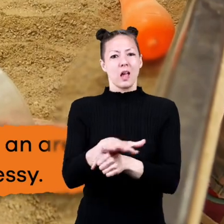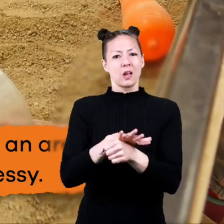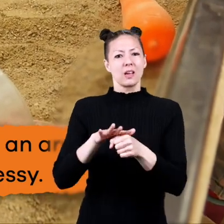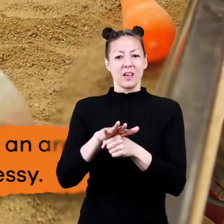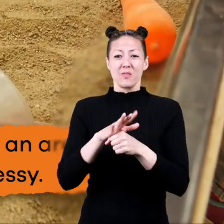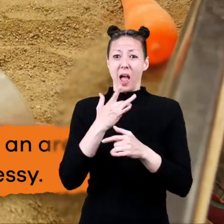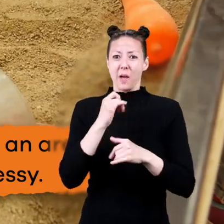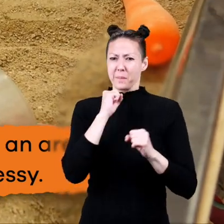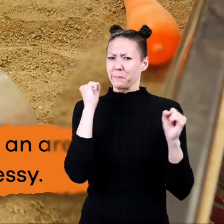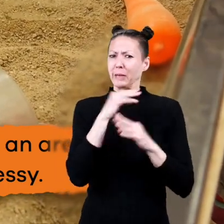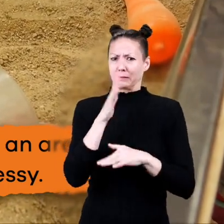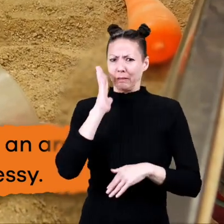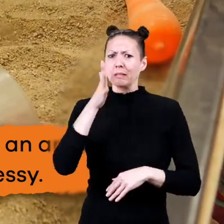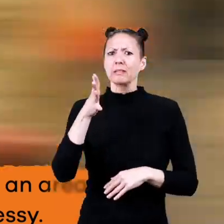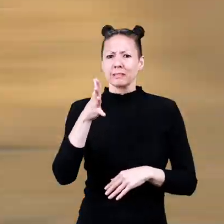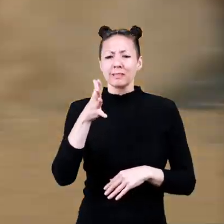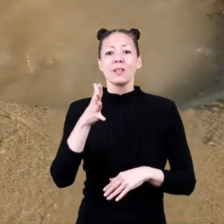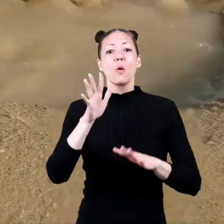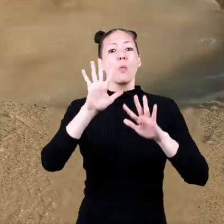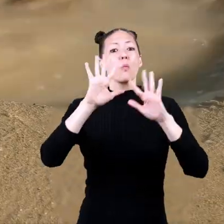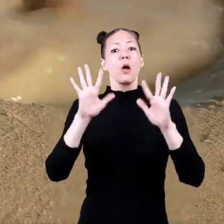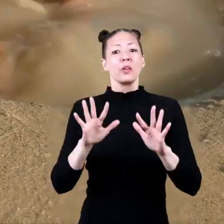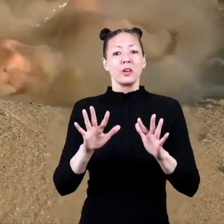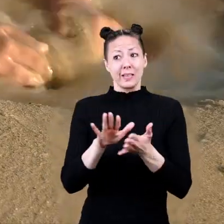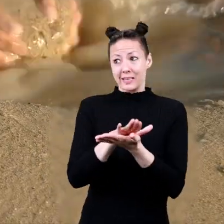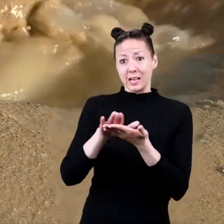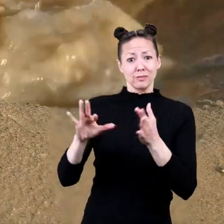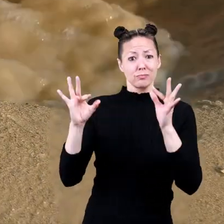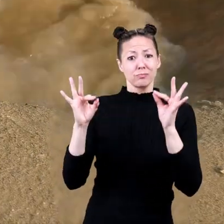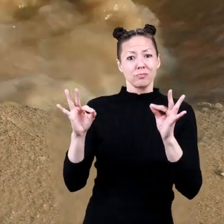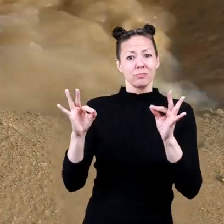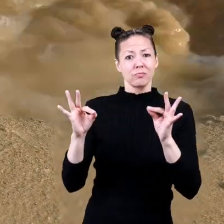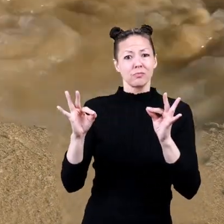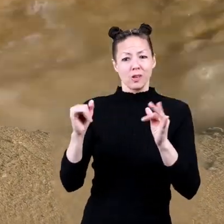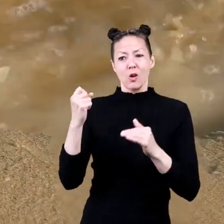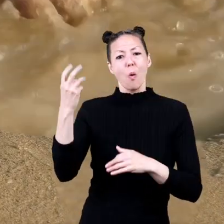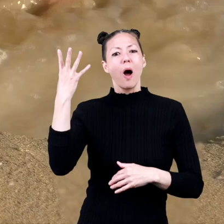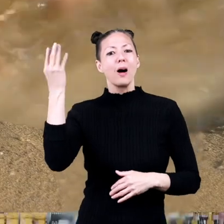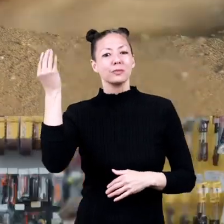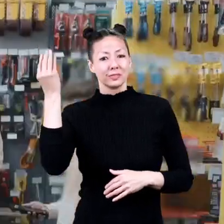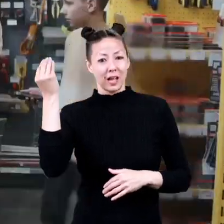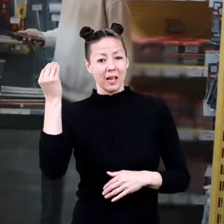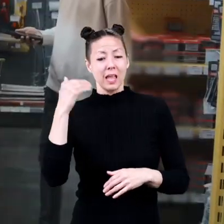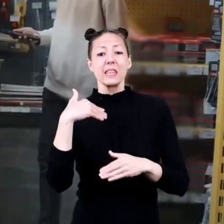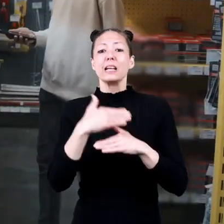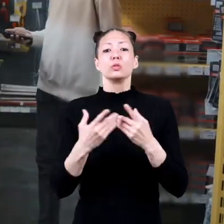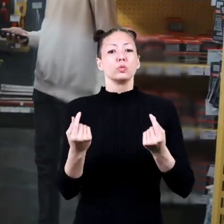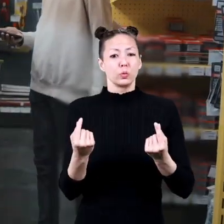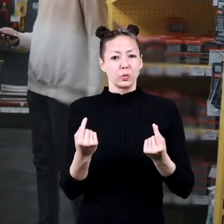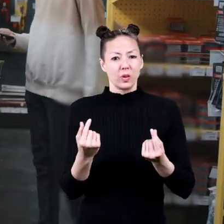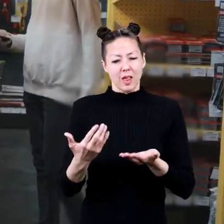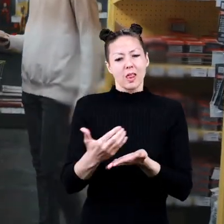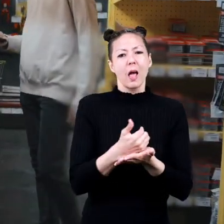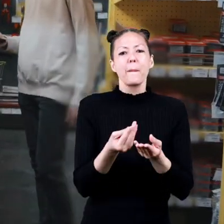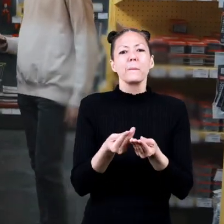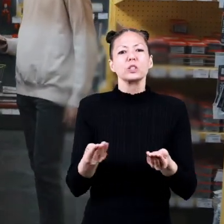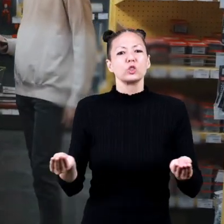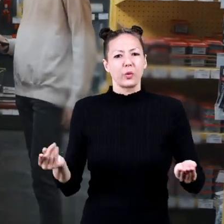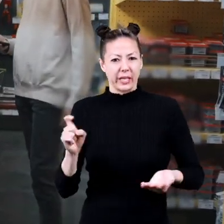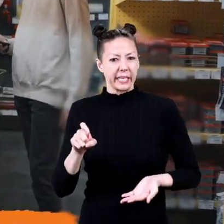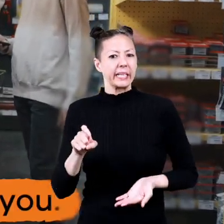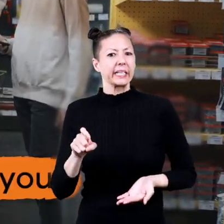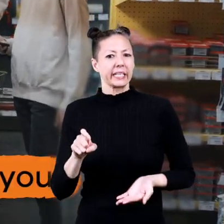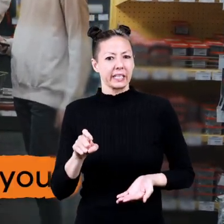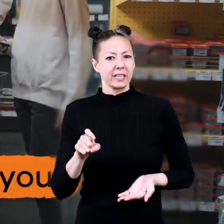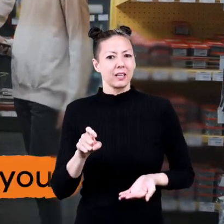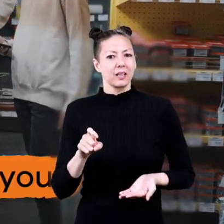that can get a little messy if the weather is nice you can even go outside next you need to gather your